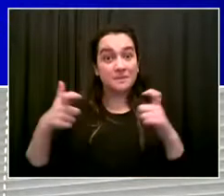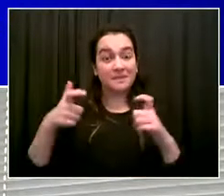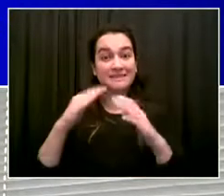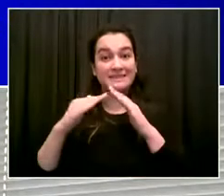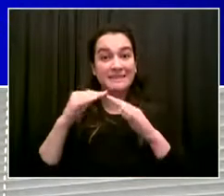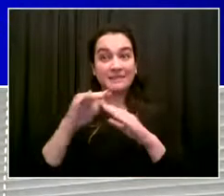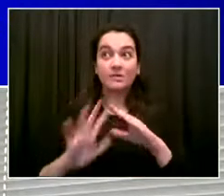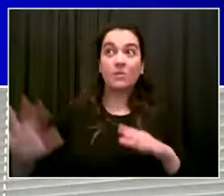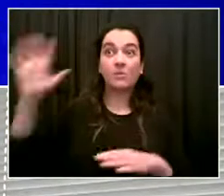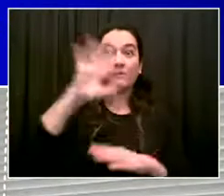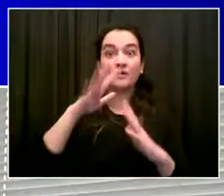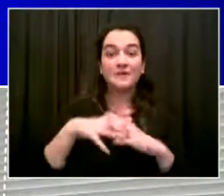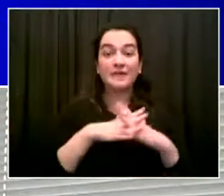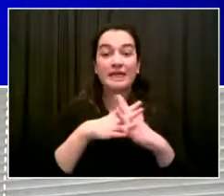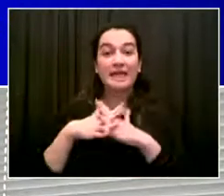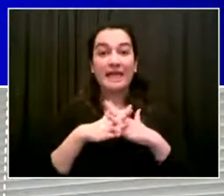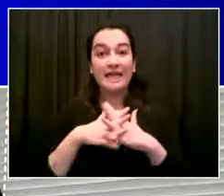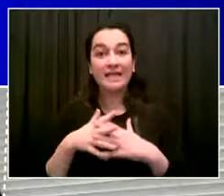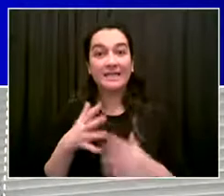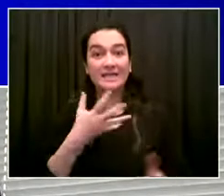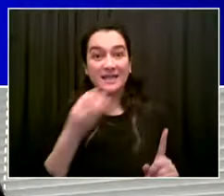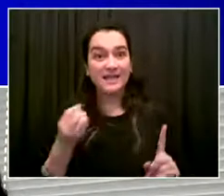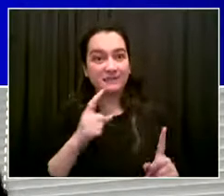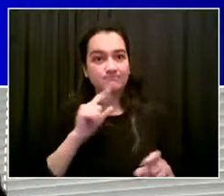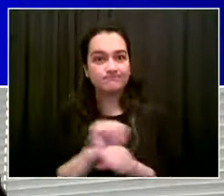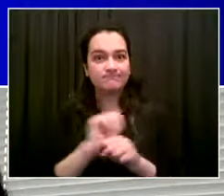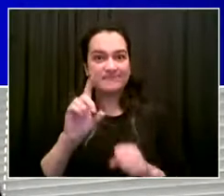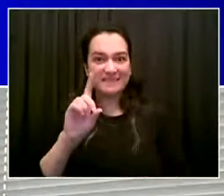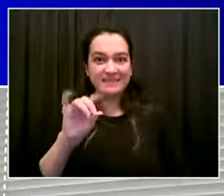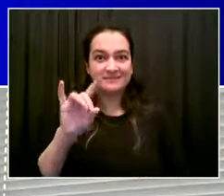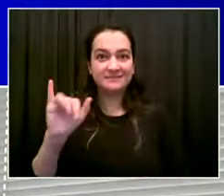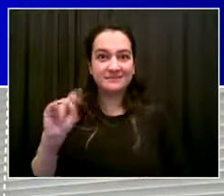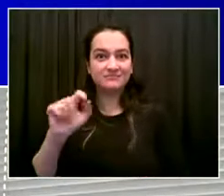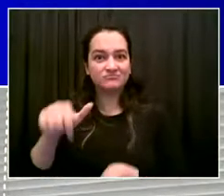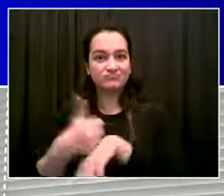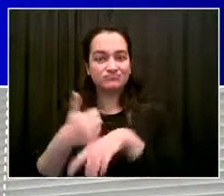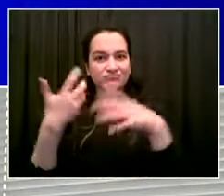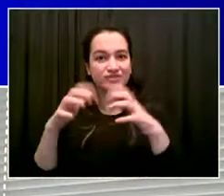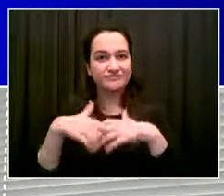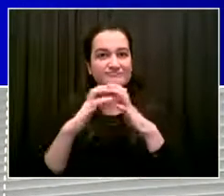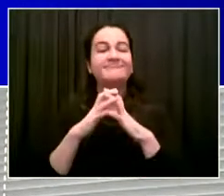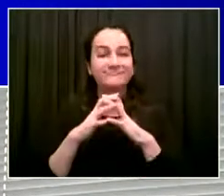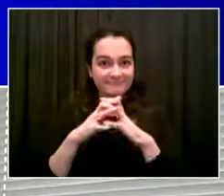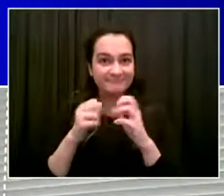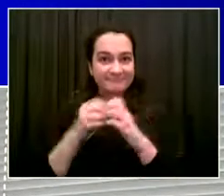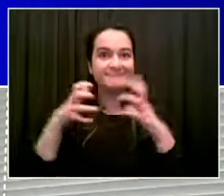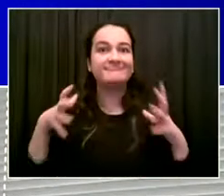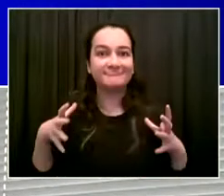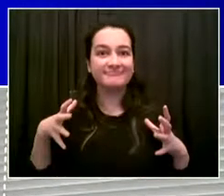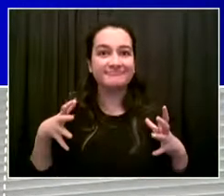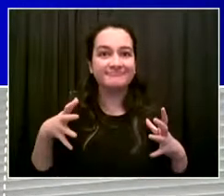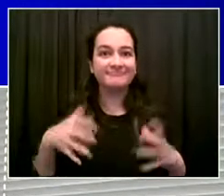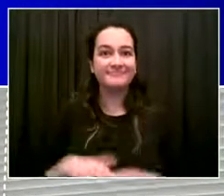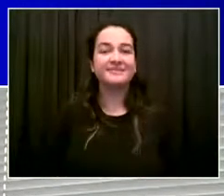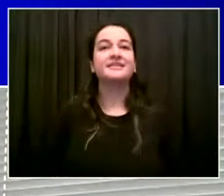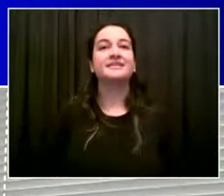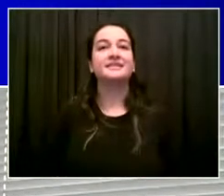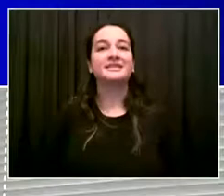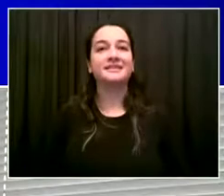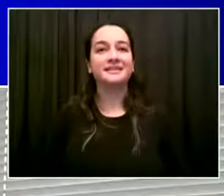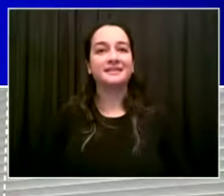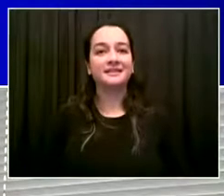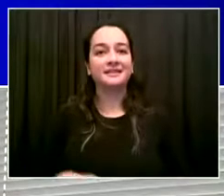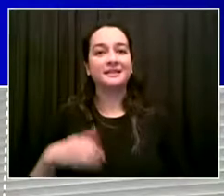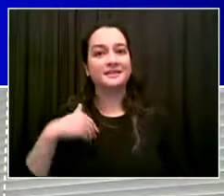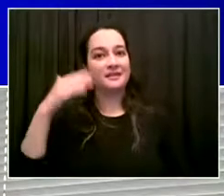Now in your final year, you're taking another Herculean effort on by expanding 3k city-wide. That's quite a legacy that will be felt by